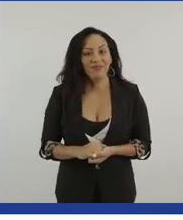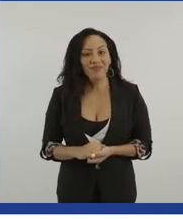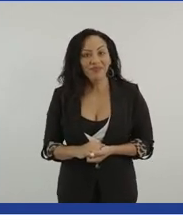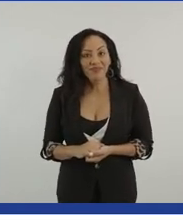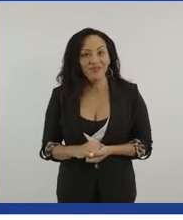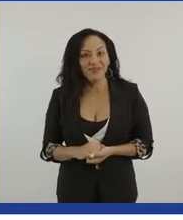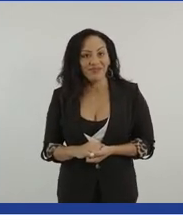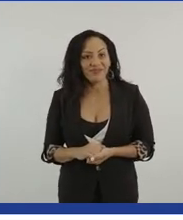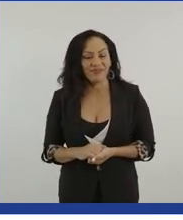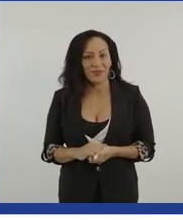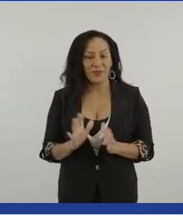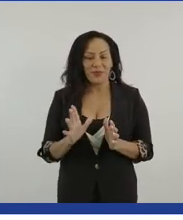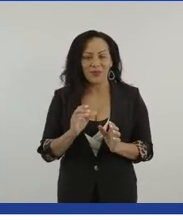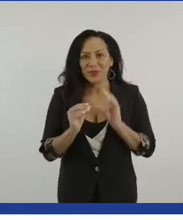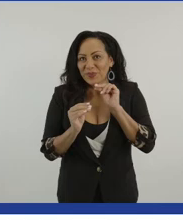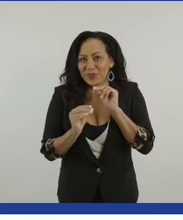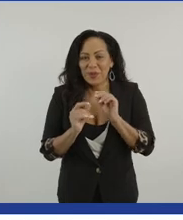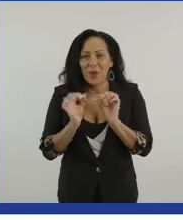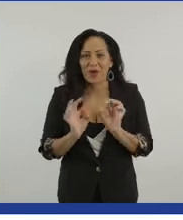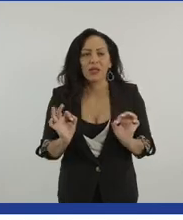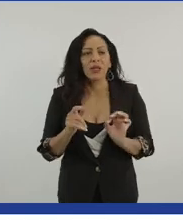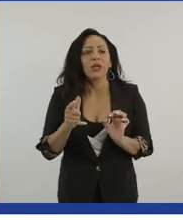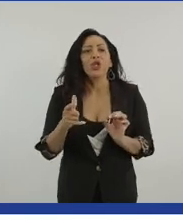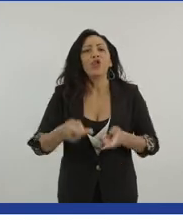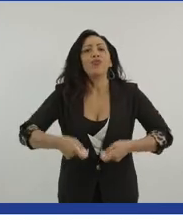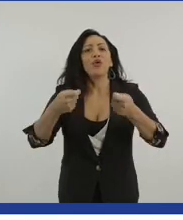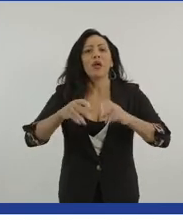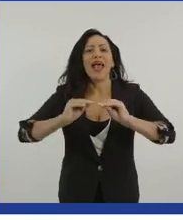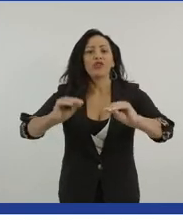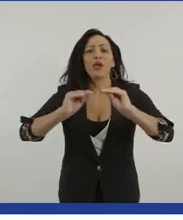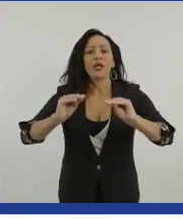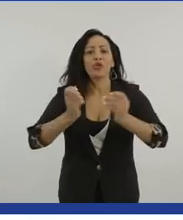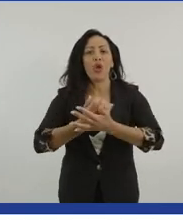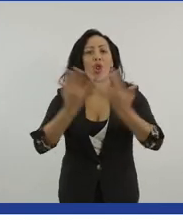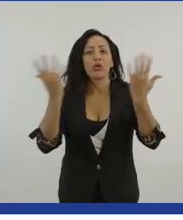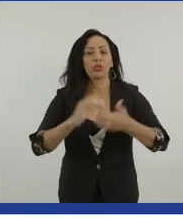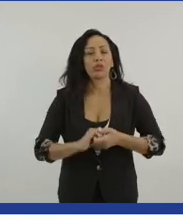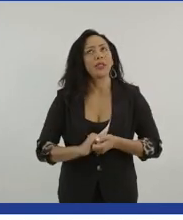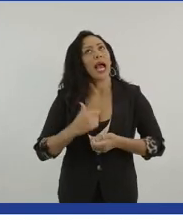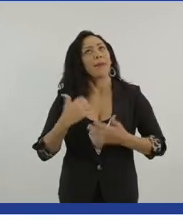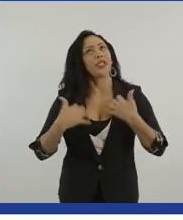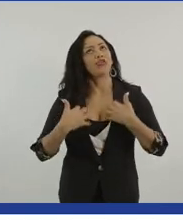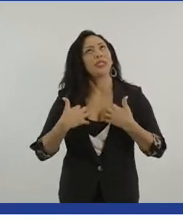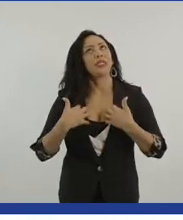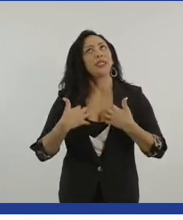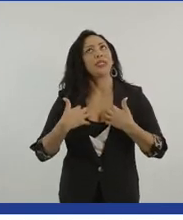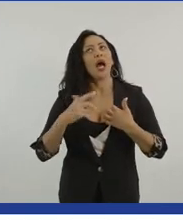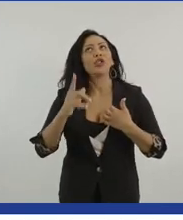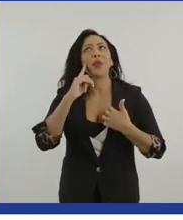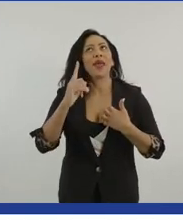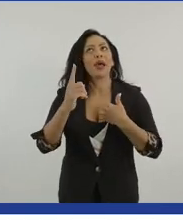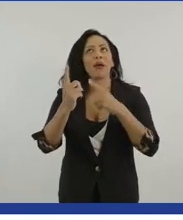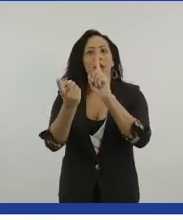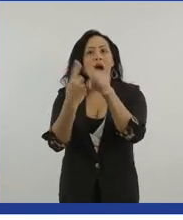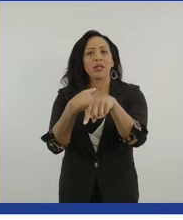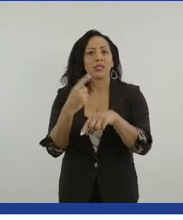you, a bit quieter, you've mentioned education a lot. I'm interested, and I don't think it's a simple answer. I'm interested